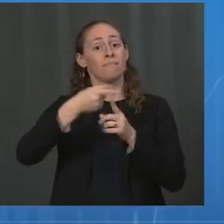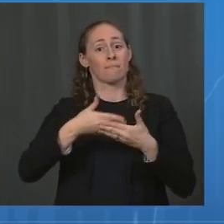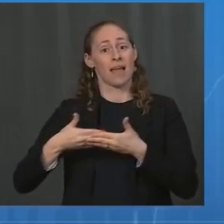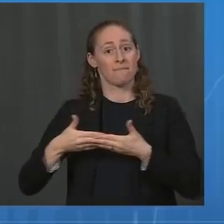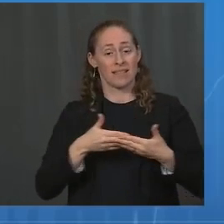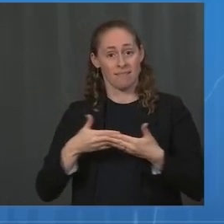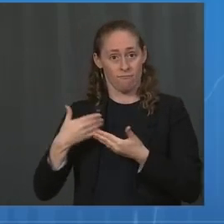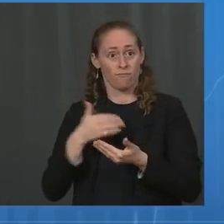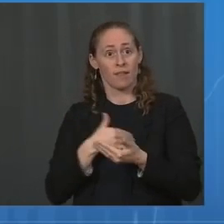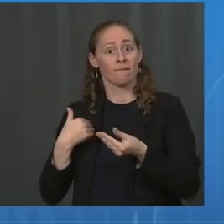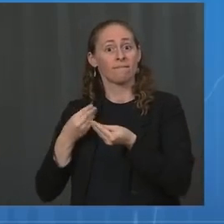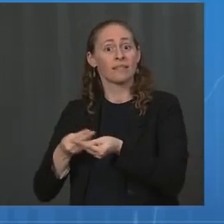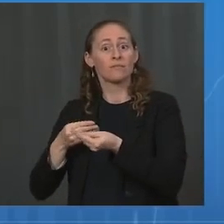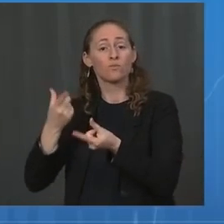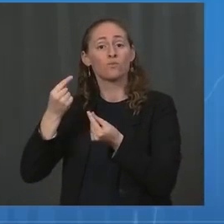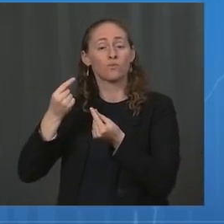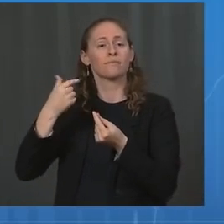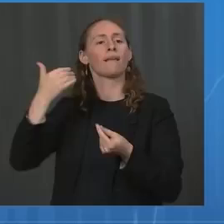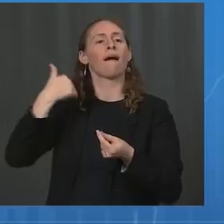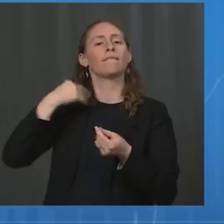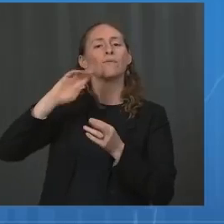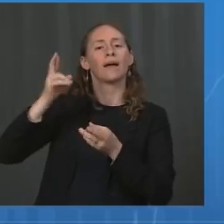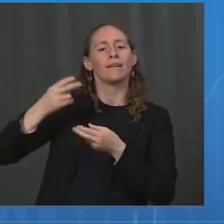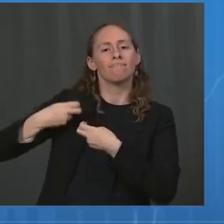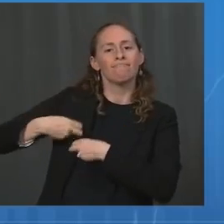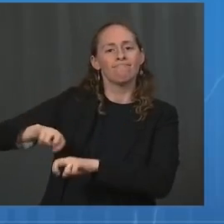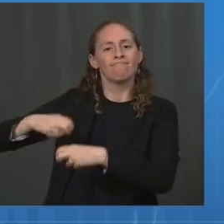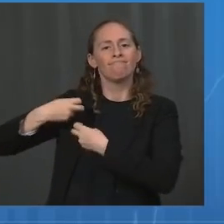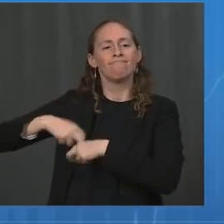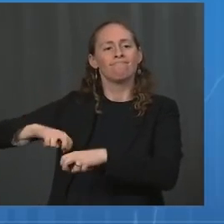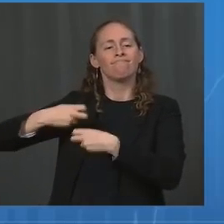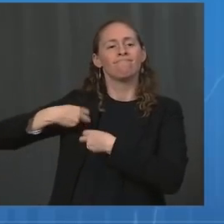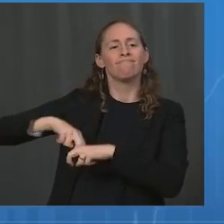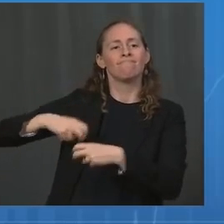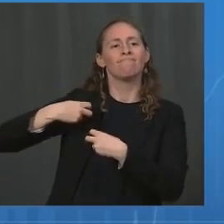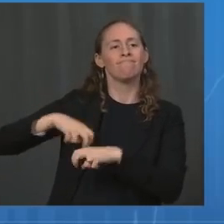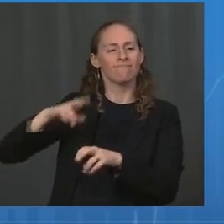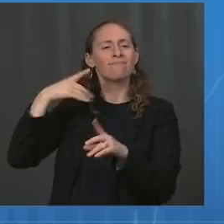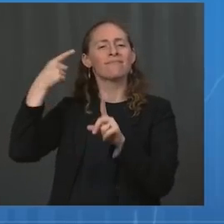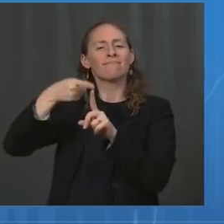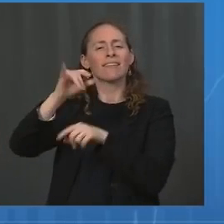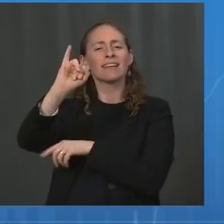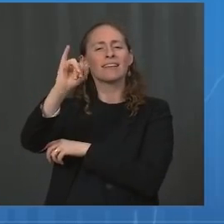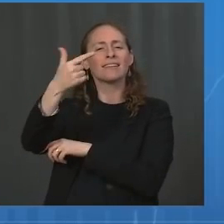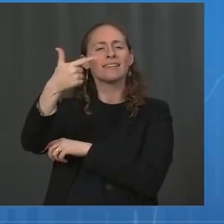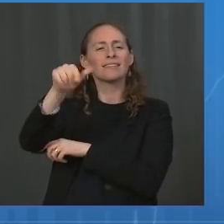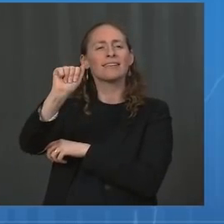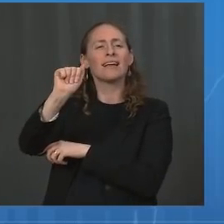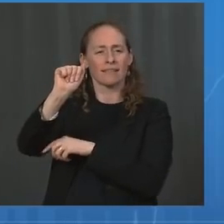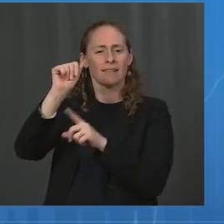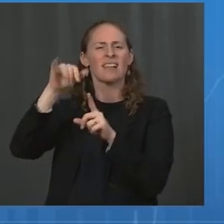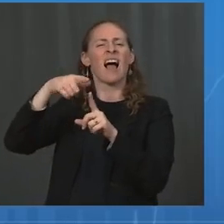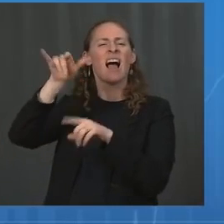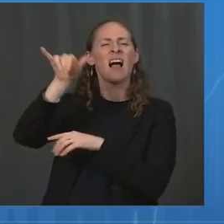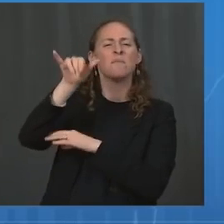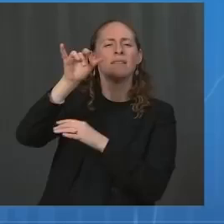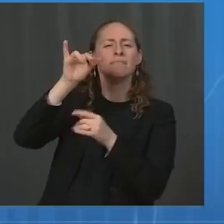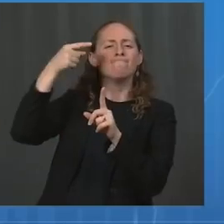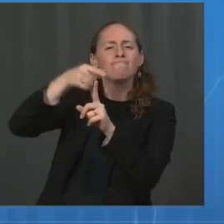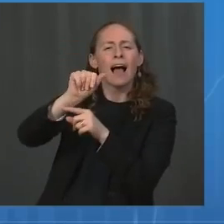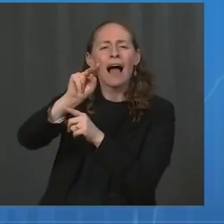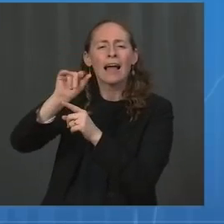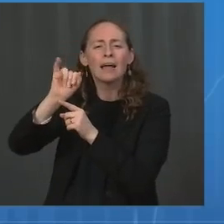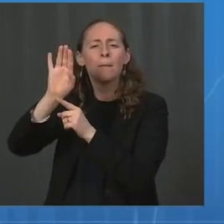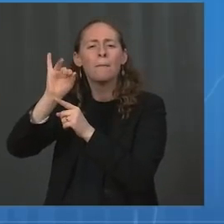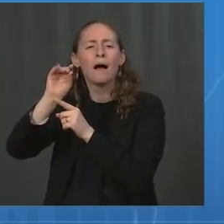immunization. A specific IgA and IgG antibodies in breast milk that was seen in a study with a